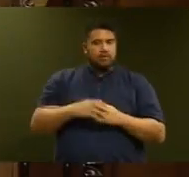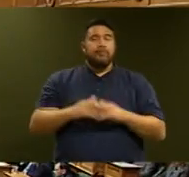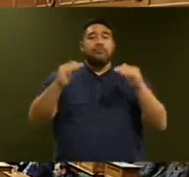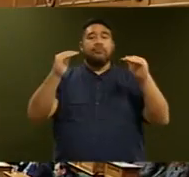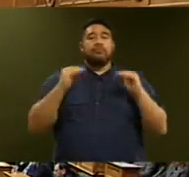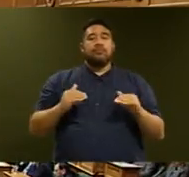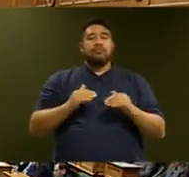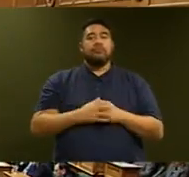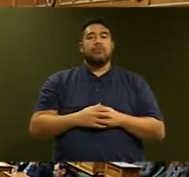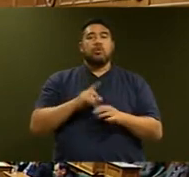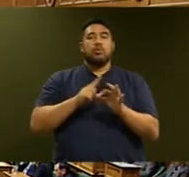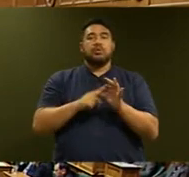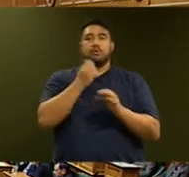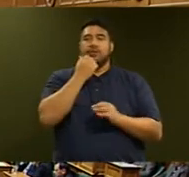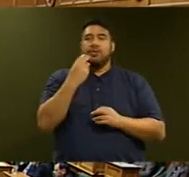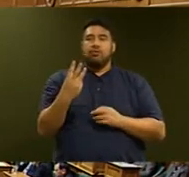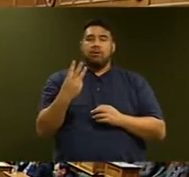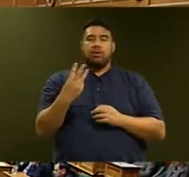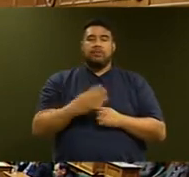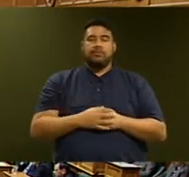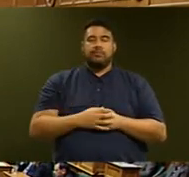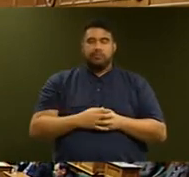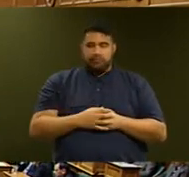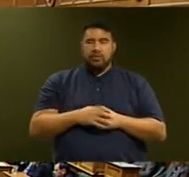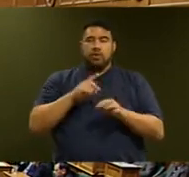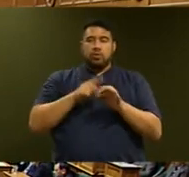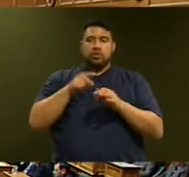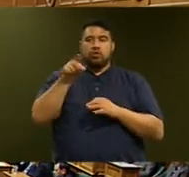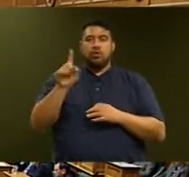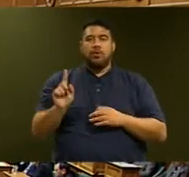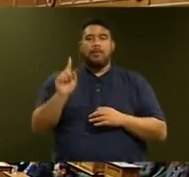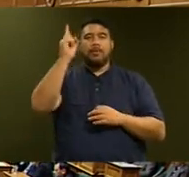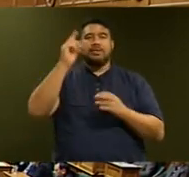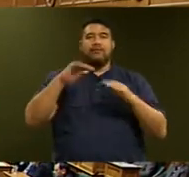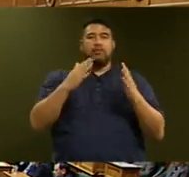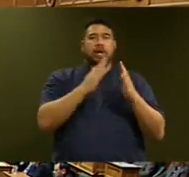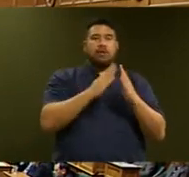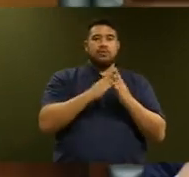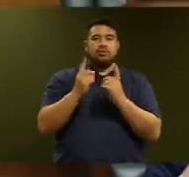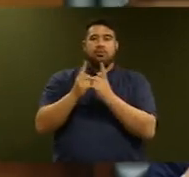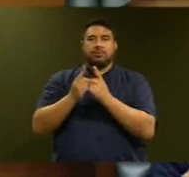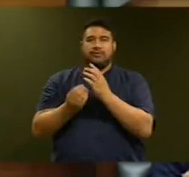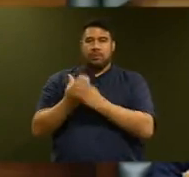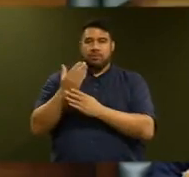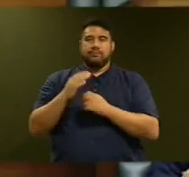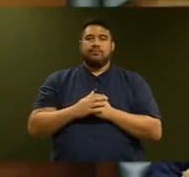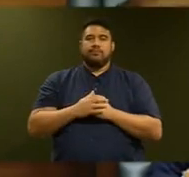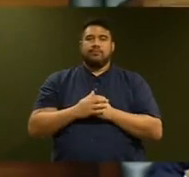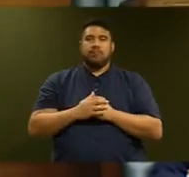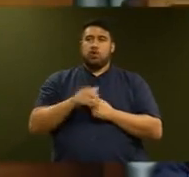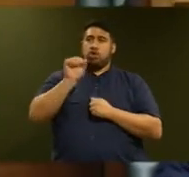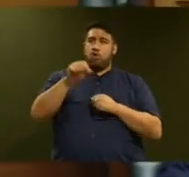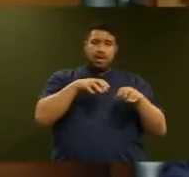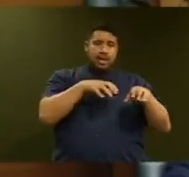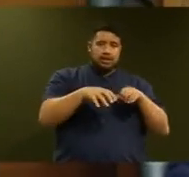Collins. Mr Speaker, to the Minister of Housing and Urban Development, does he stand by all his statements in action